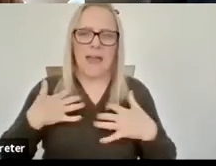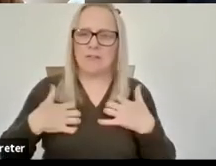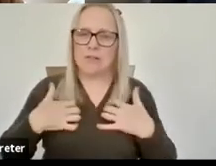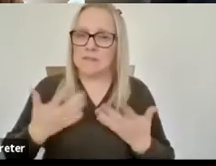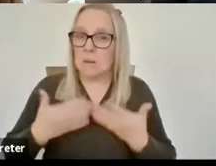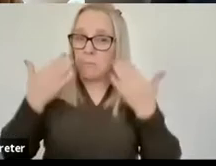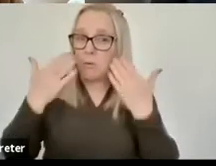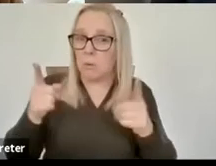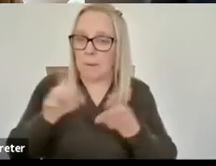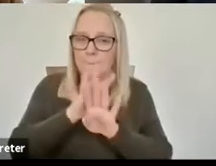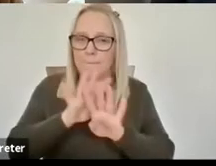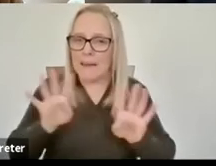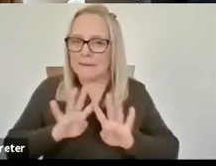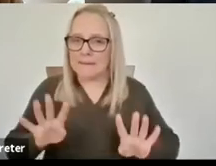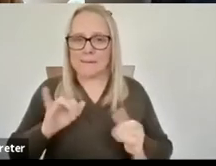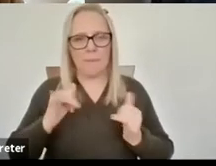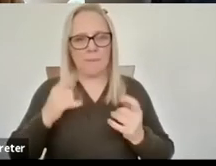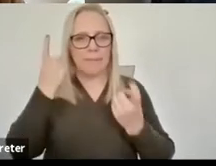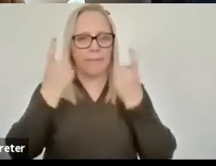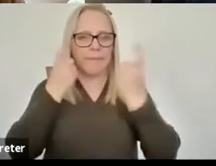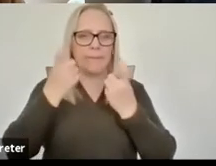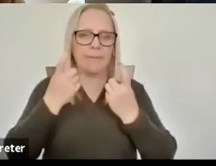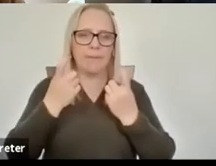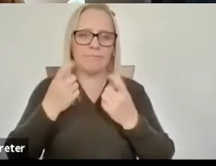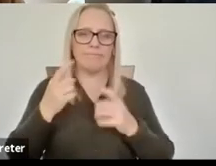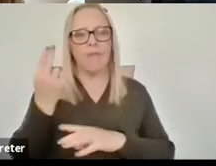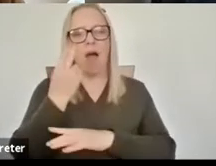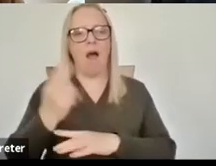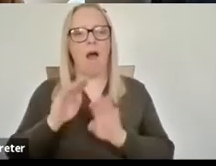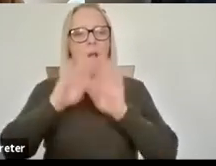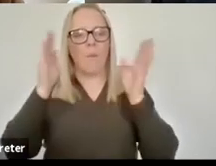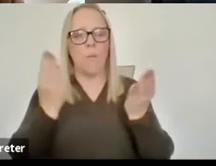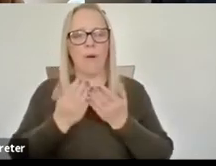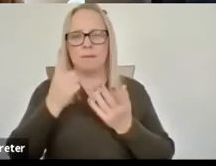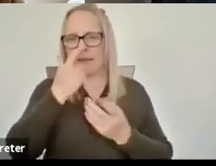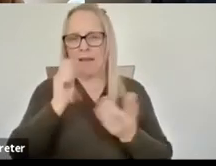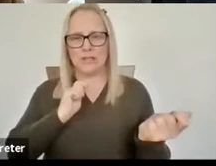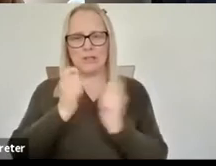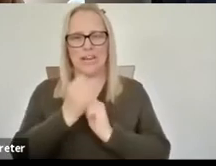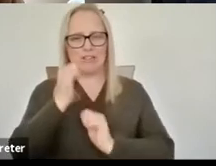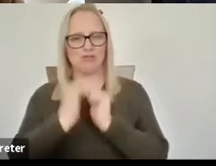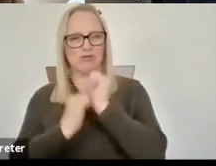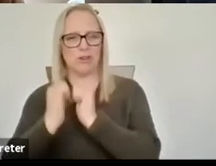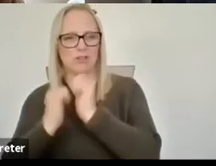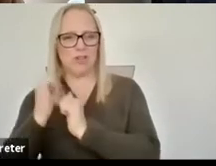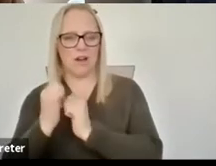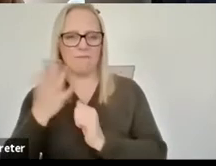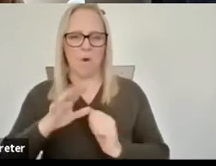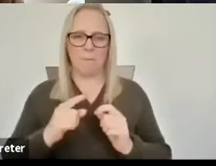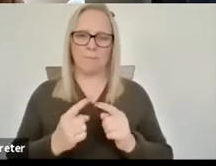ways of thinking about how the art world could be restructured from a kind of um top down